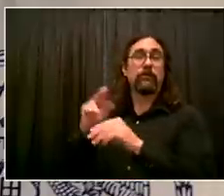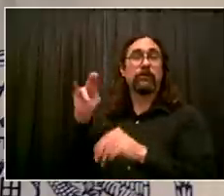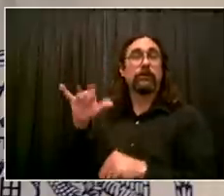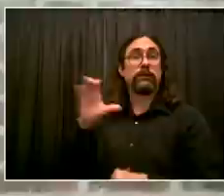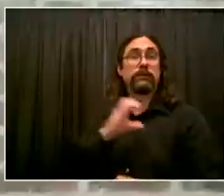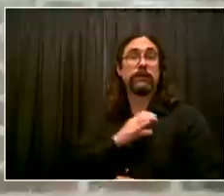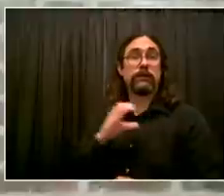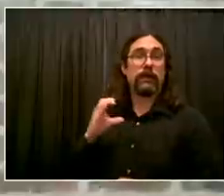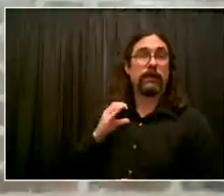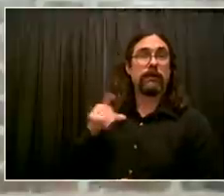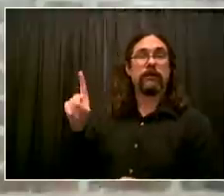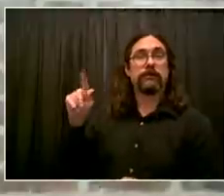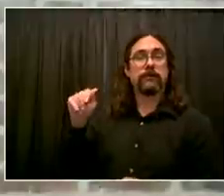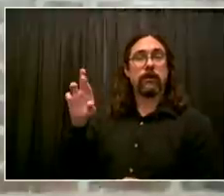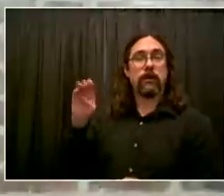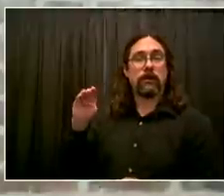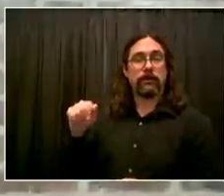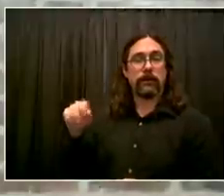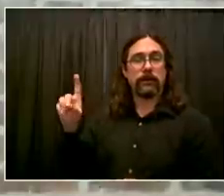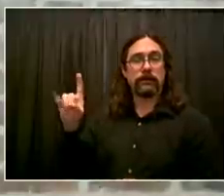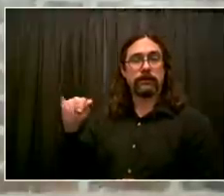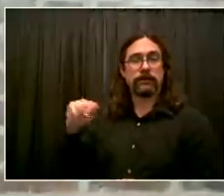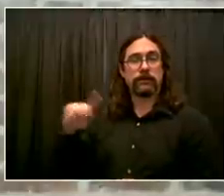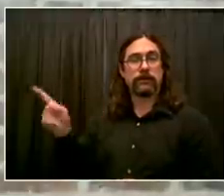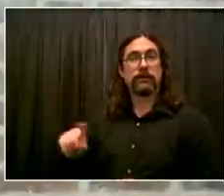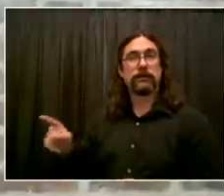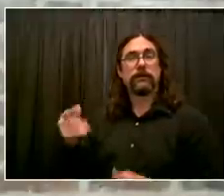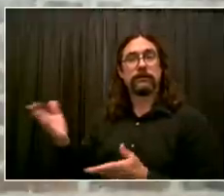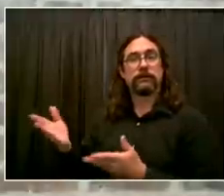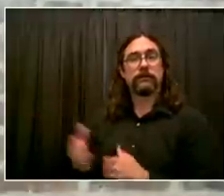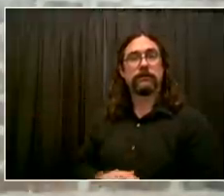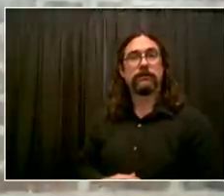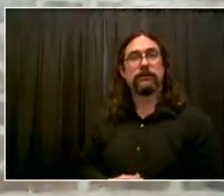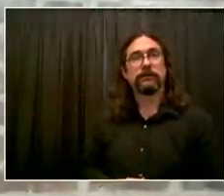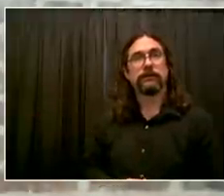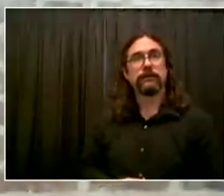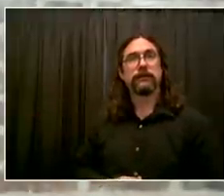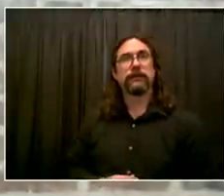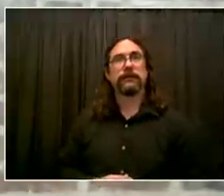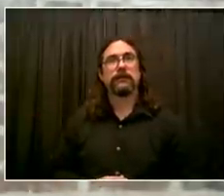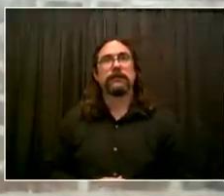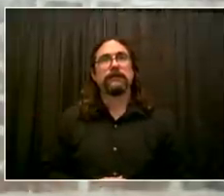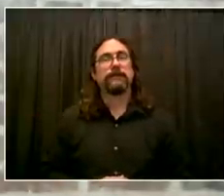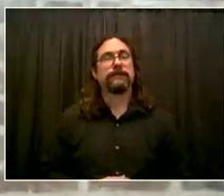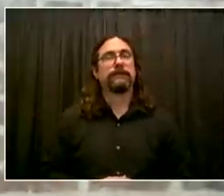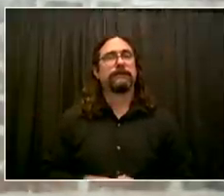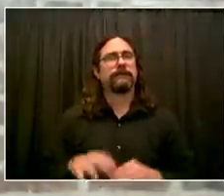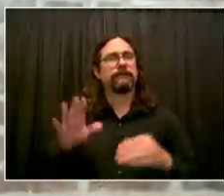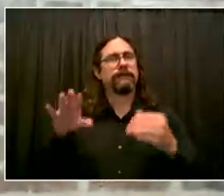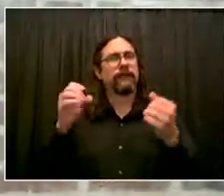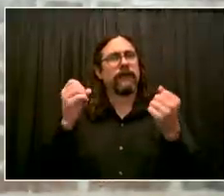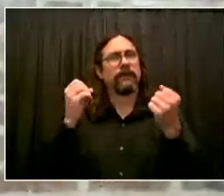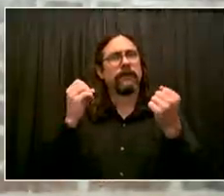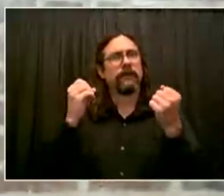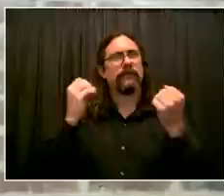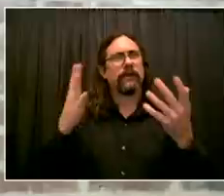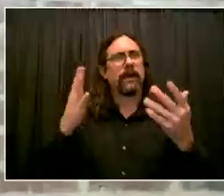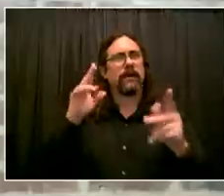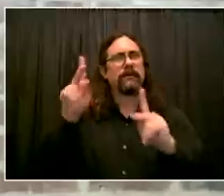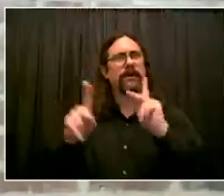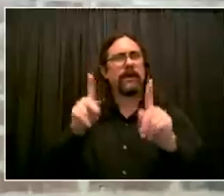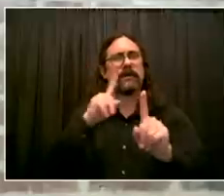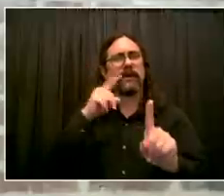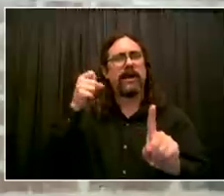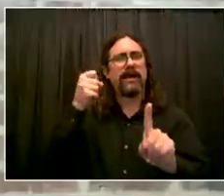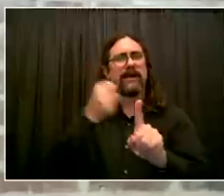is definitely an honor for me, and having been part of the conversation of the pilot program almost five years now, I'm glad that the